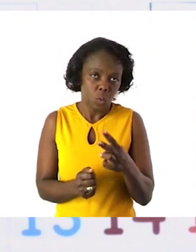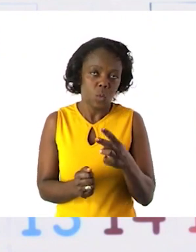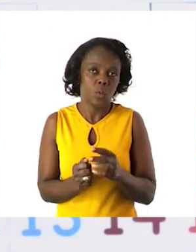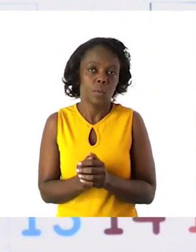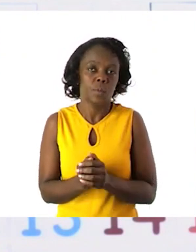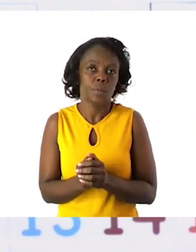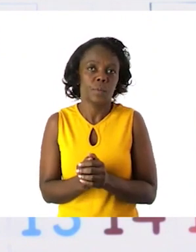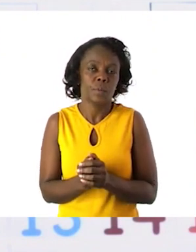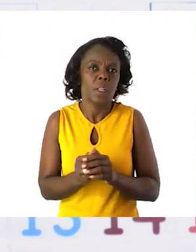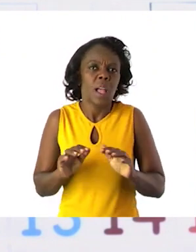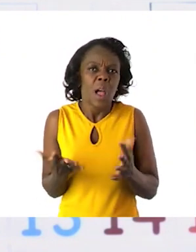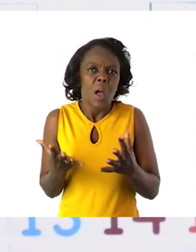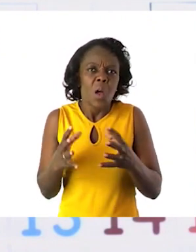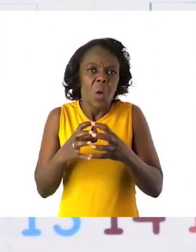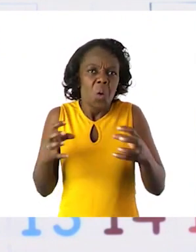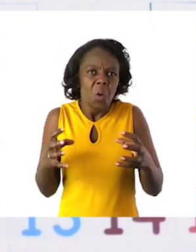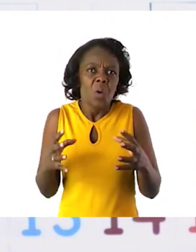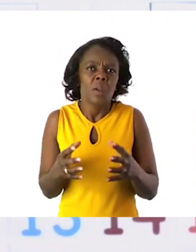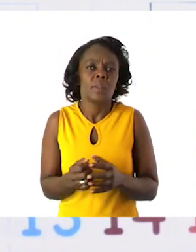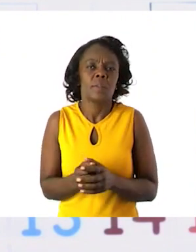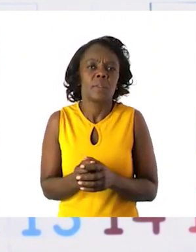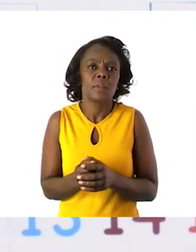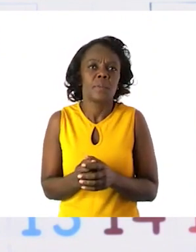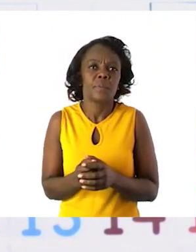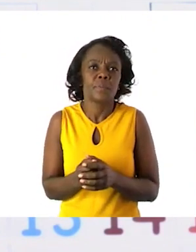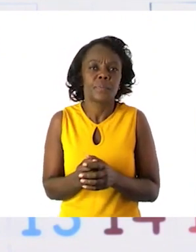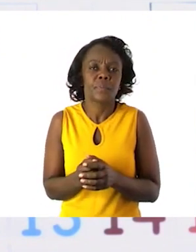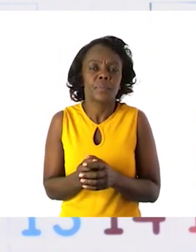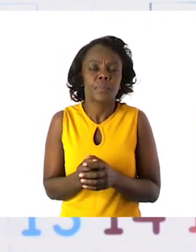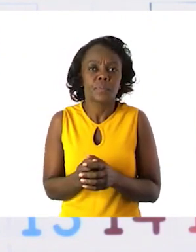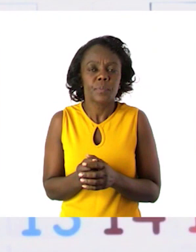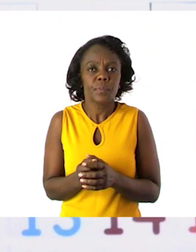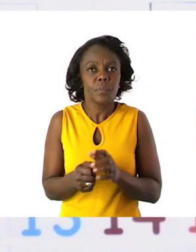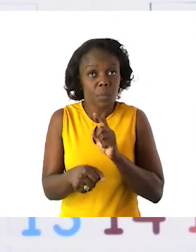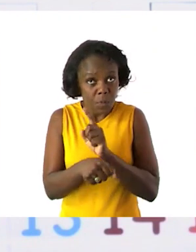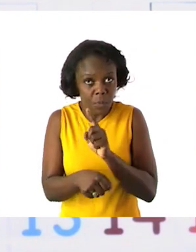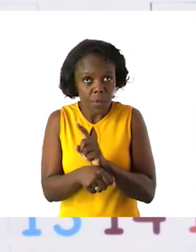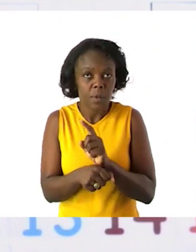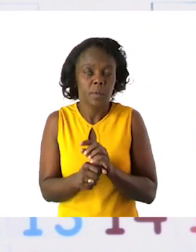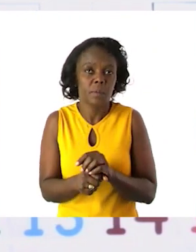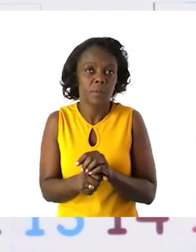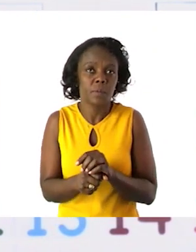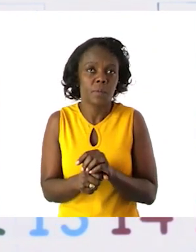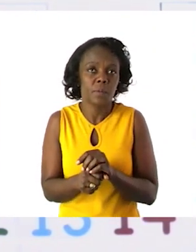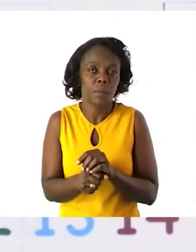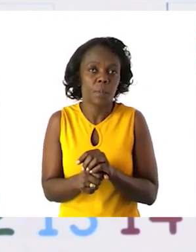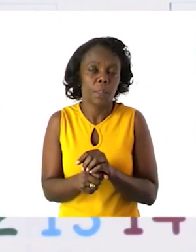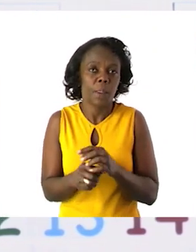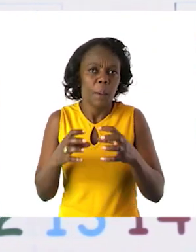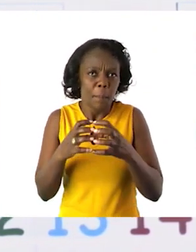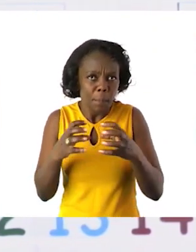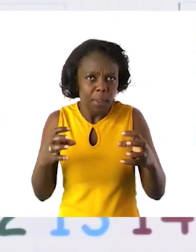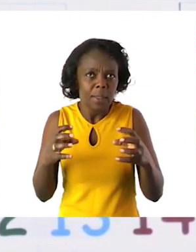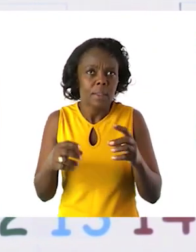So how do we break the number? How do we plus that big number? The first thing we are going to do we are going to break it